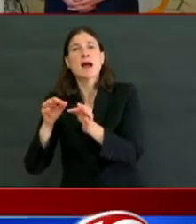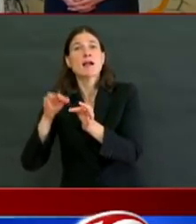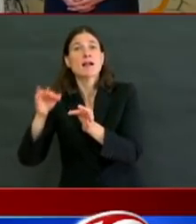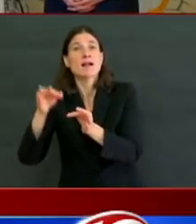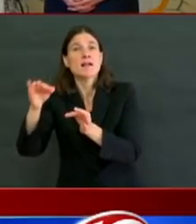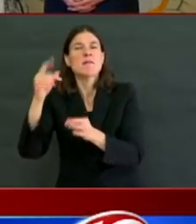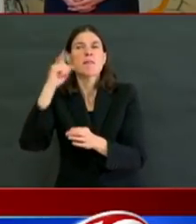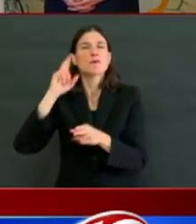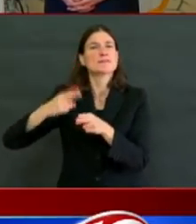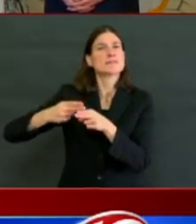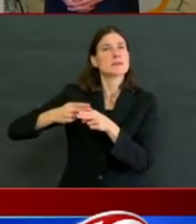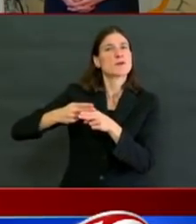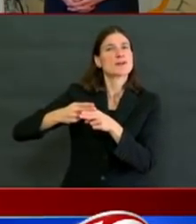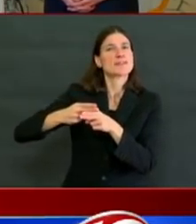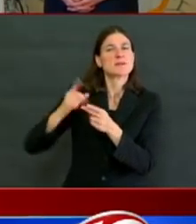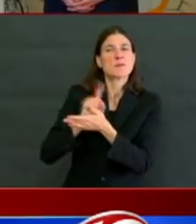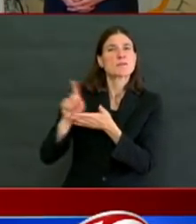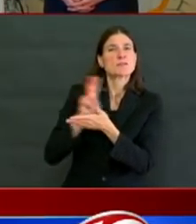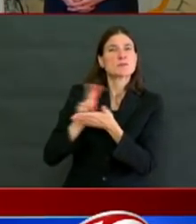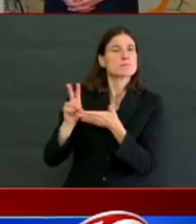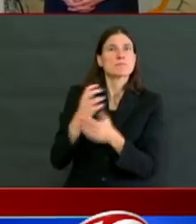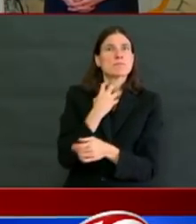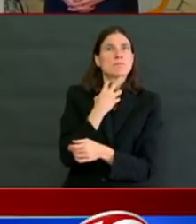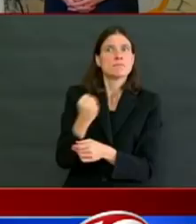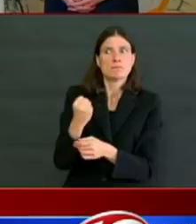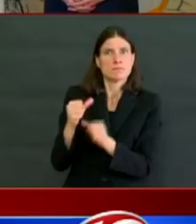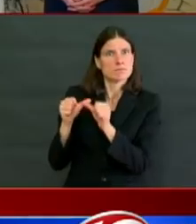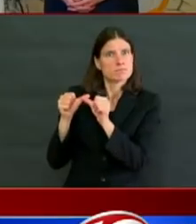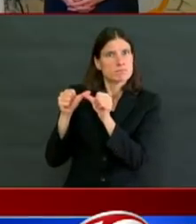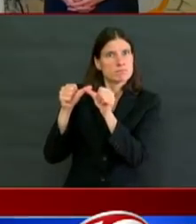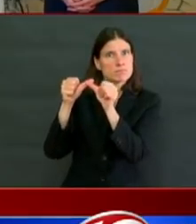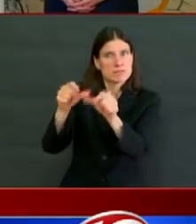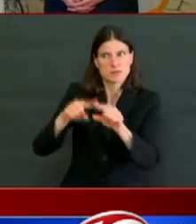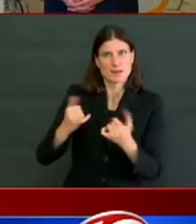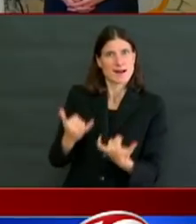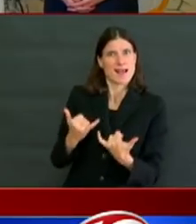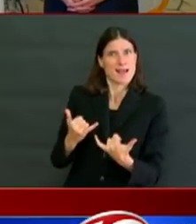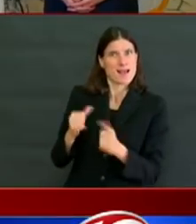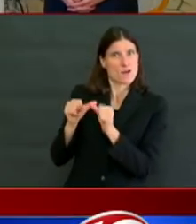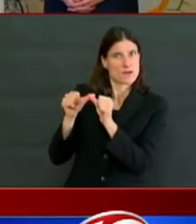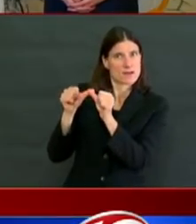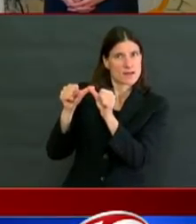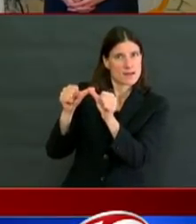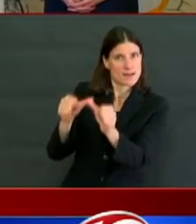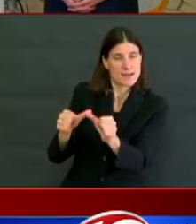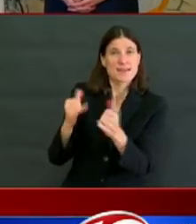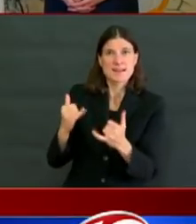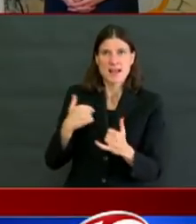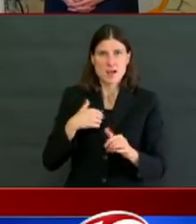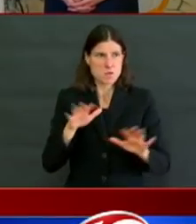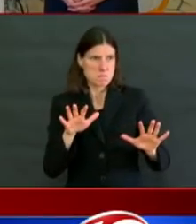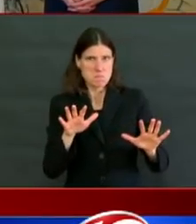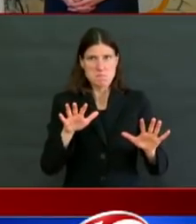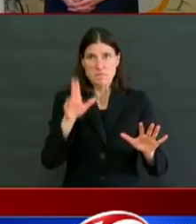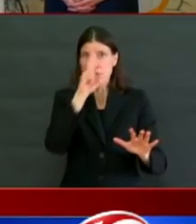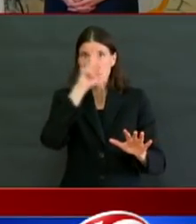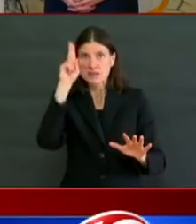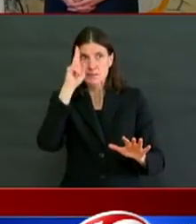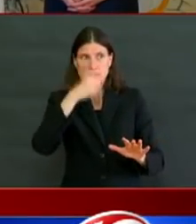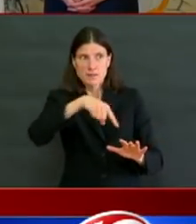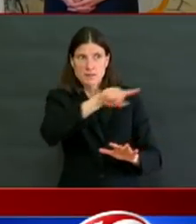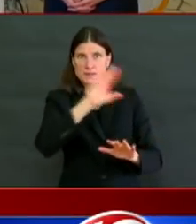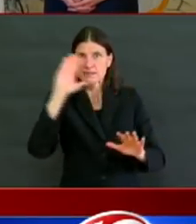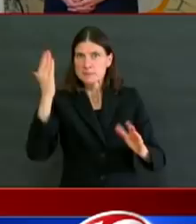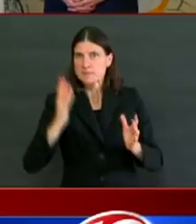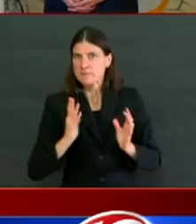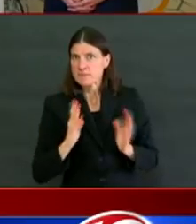I told you we'd get you back as soon as we could and today I'm telling you that's going to be very, very soon. We asked